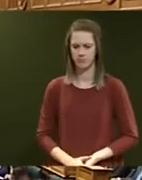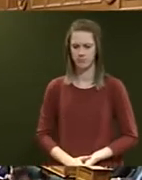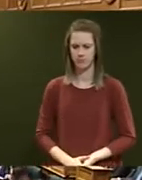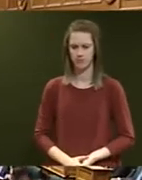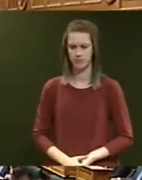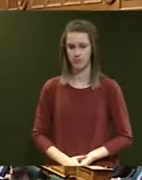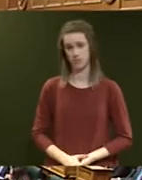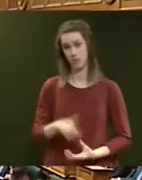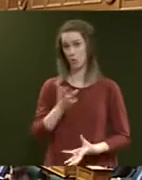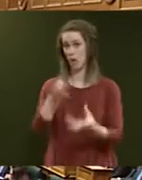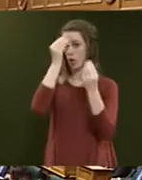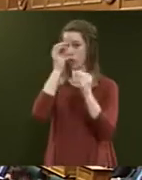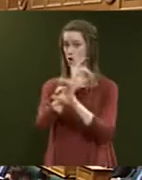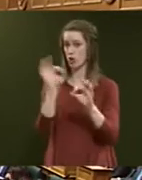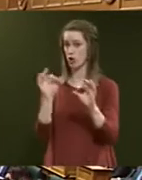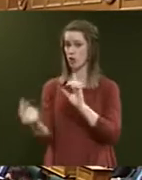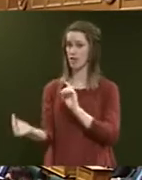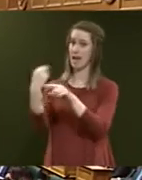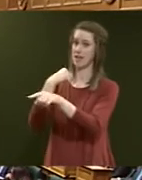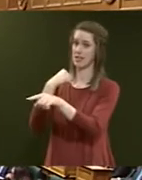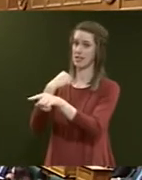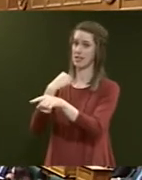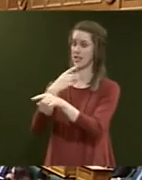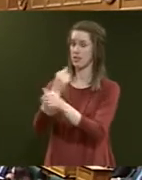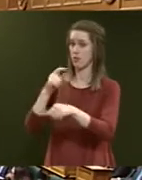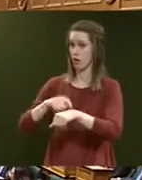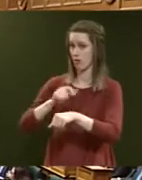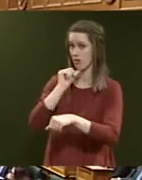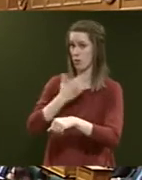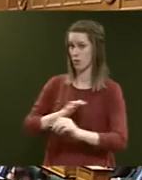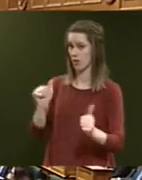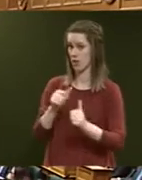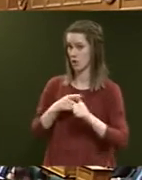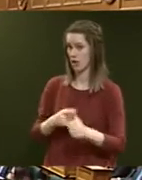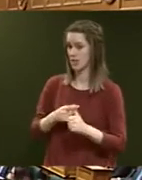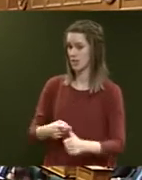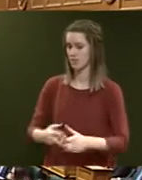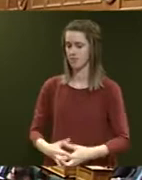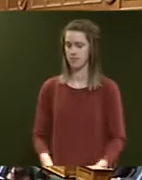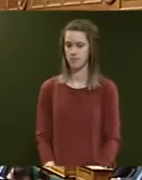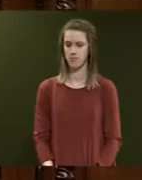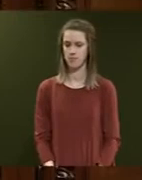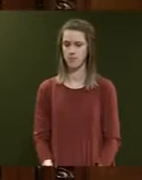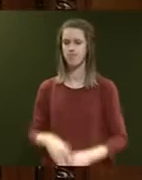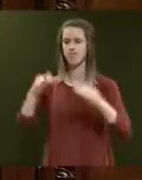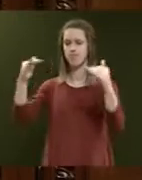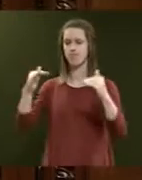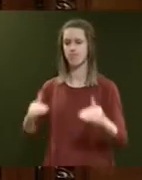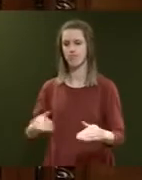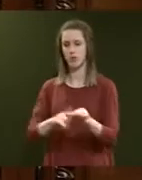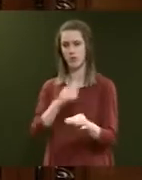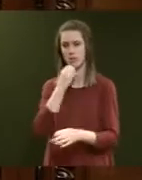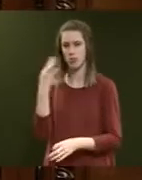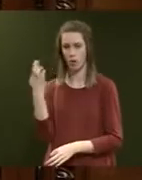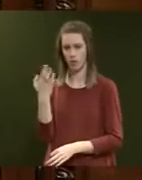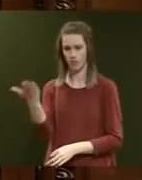He's going to learn not to react at some stage if he wants to finish his answers. Question number 12, Chris